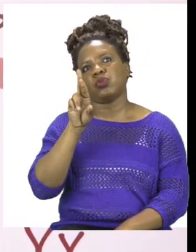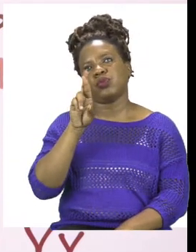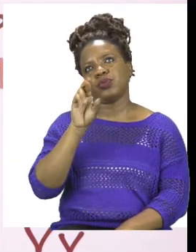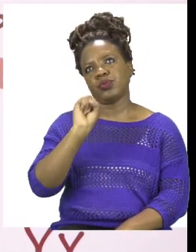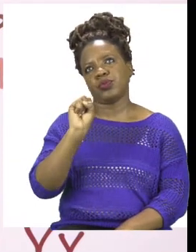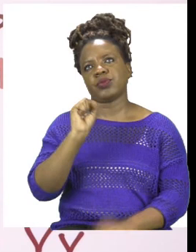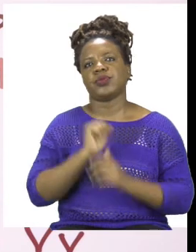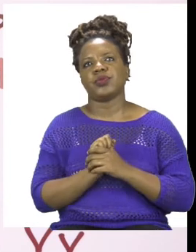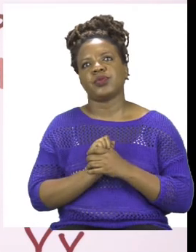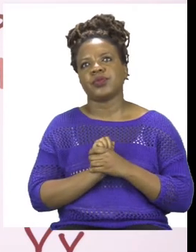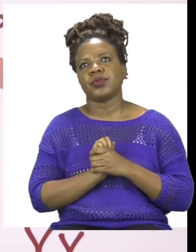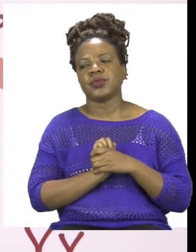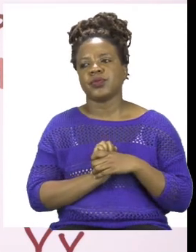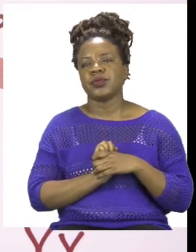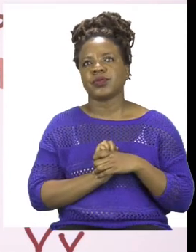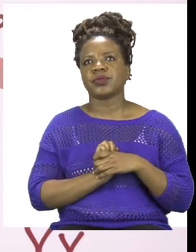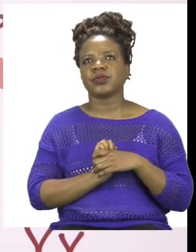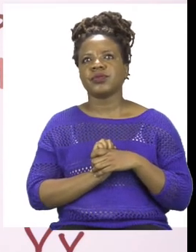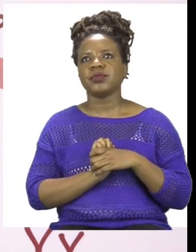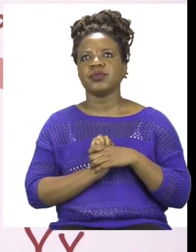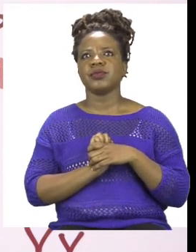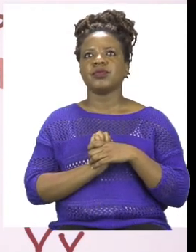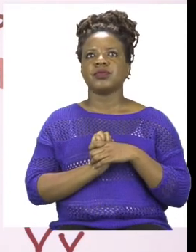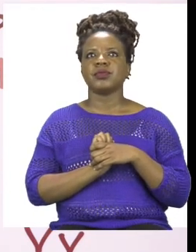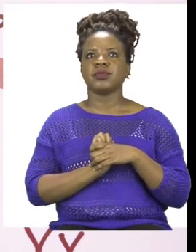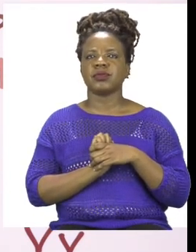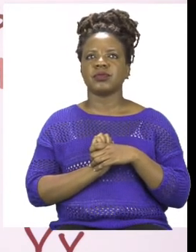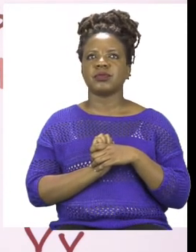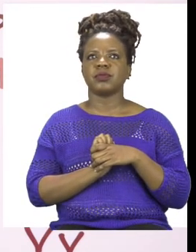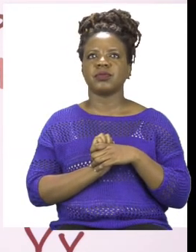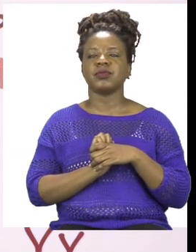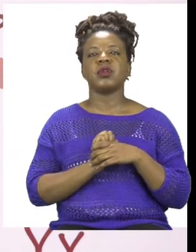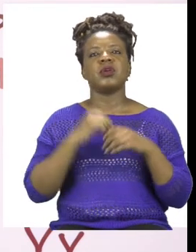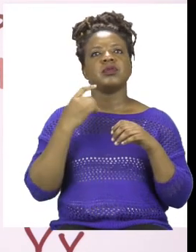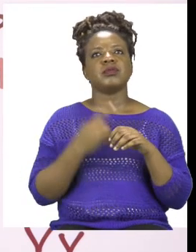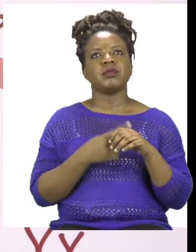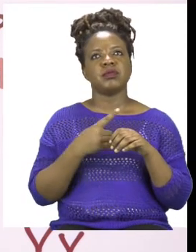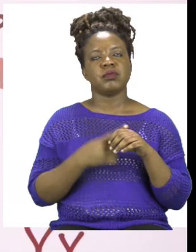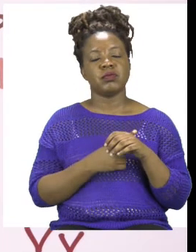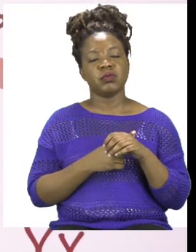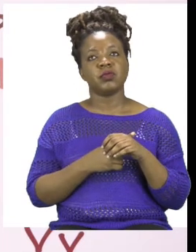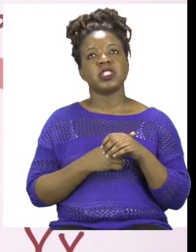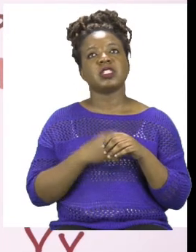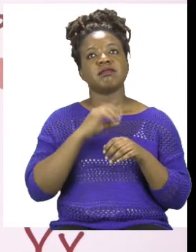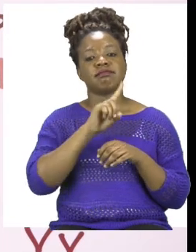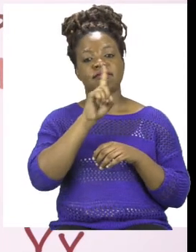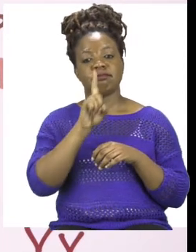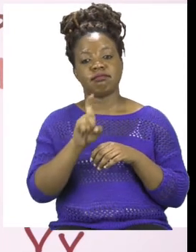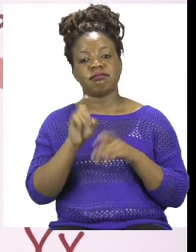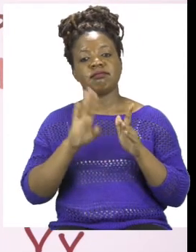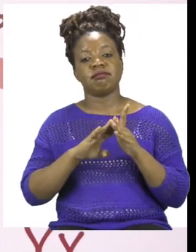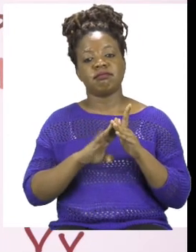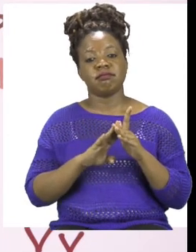So make sure that when you're answering, you put all your answers in hours if you need to, if they ask how